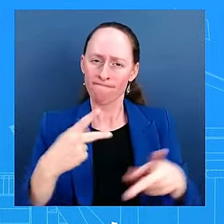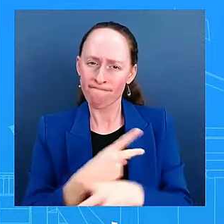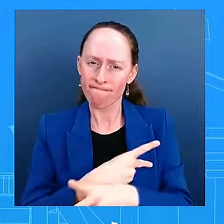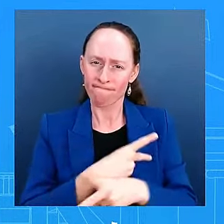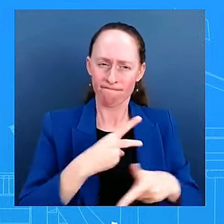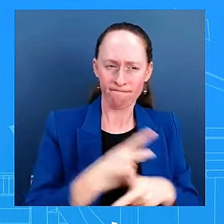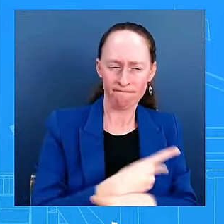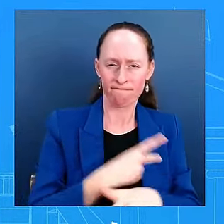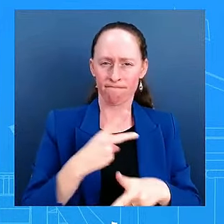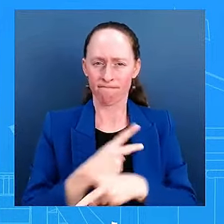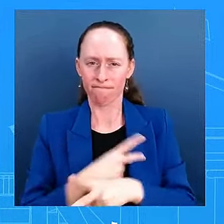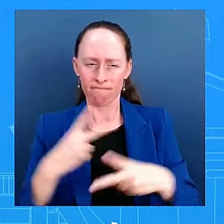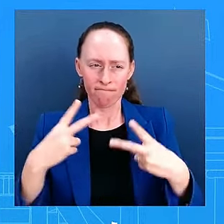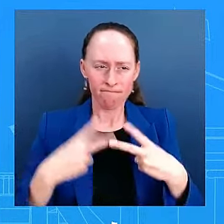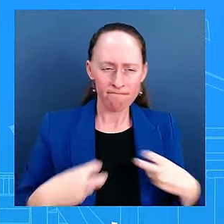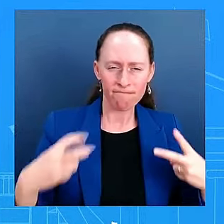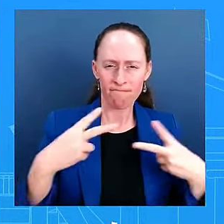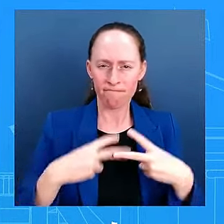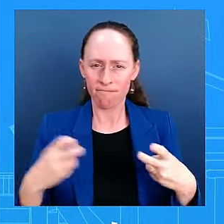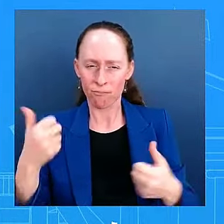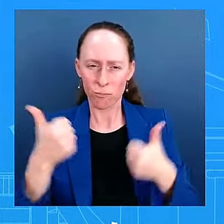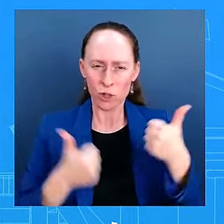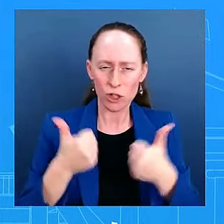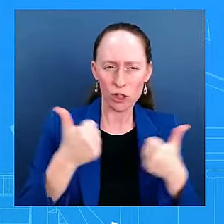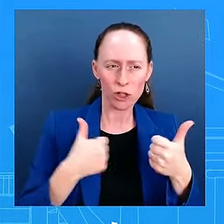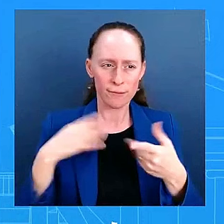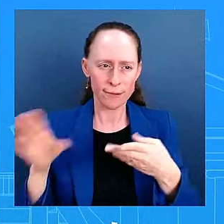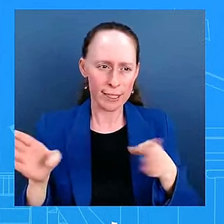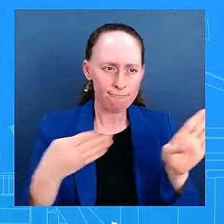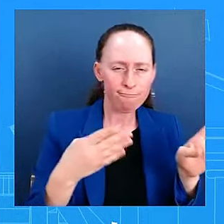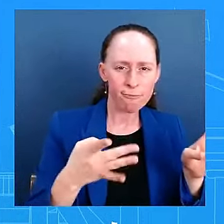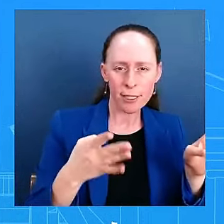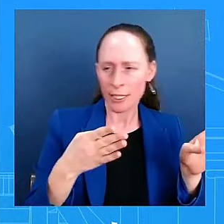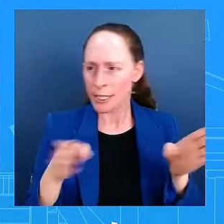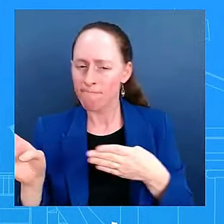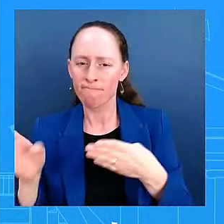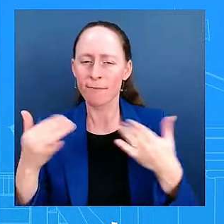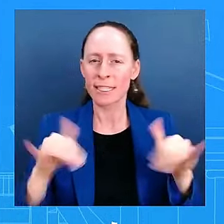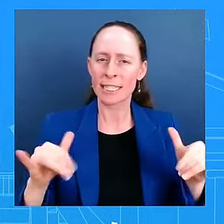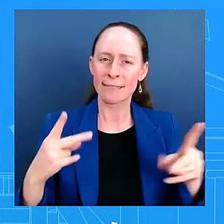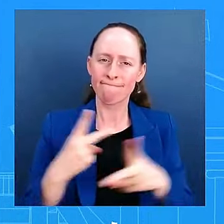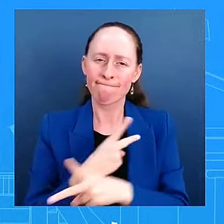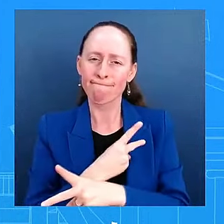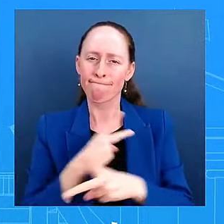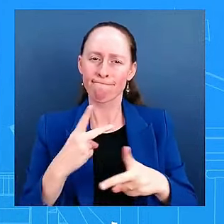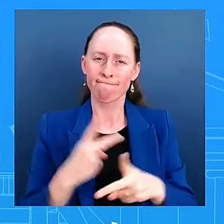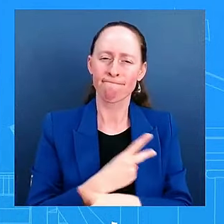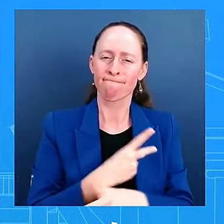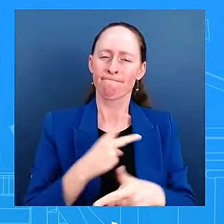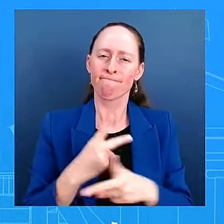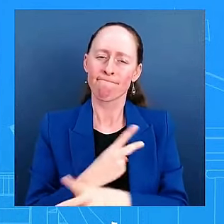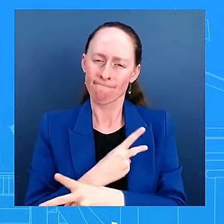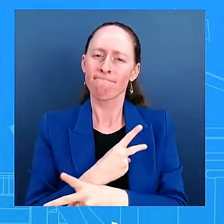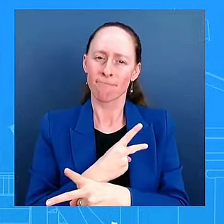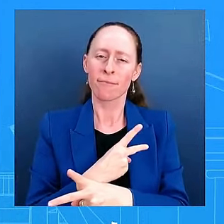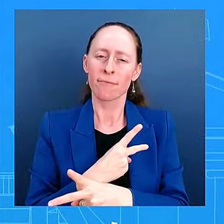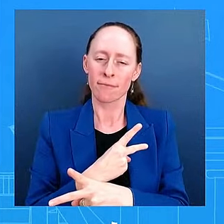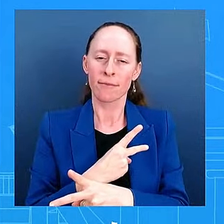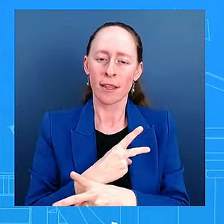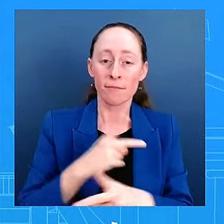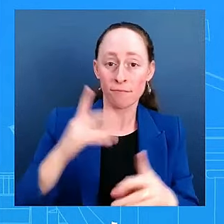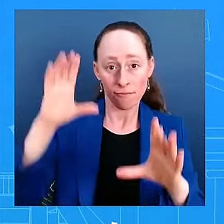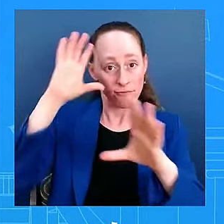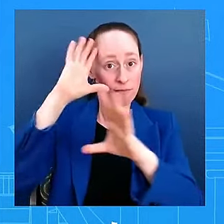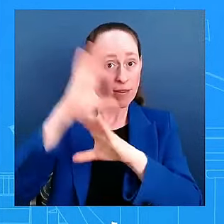today. The President and the Vice President accept the choice the country has made. And because the President